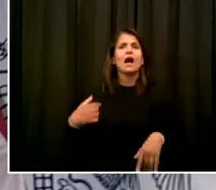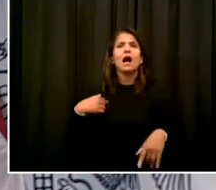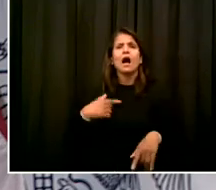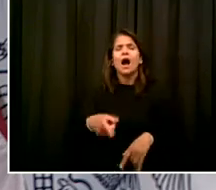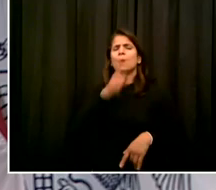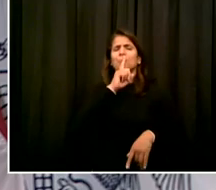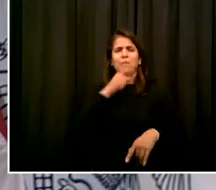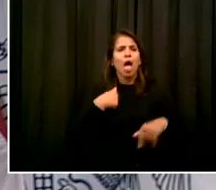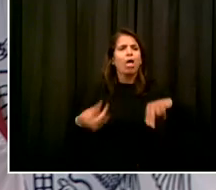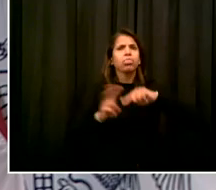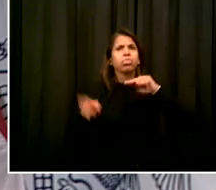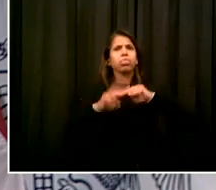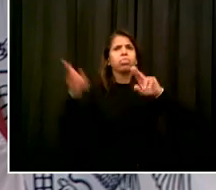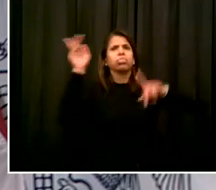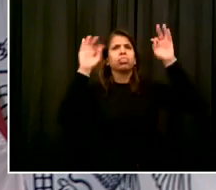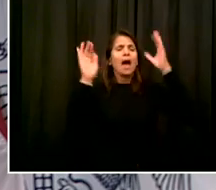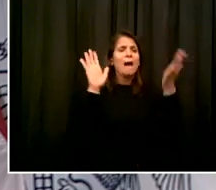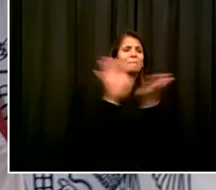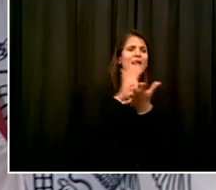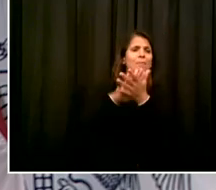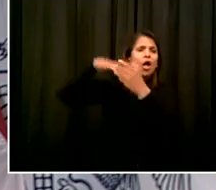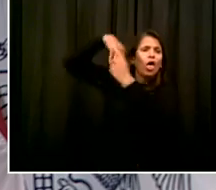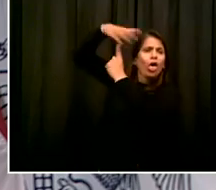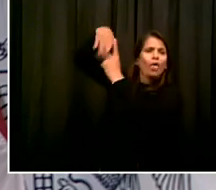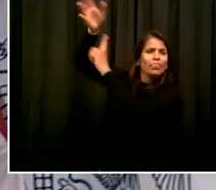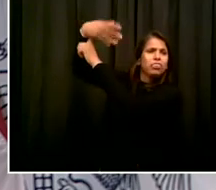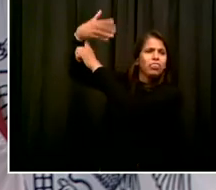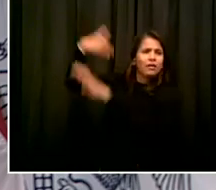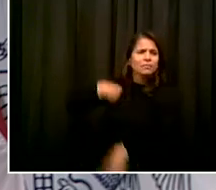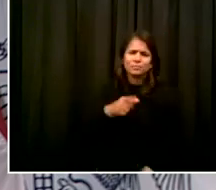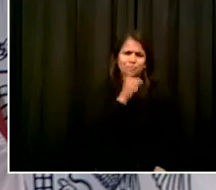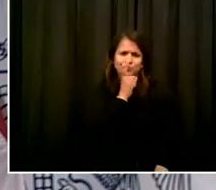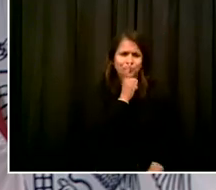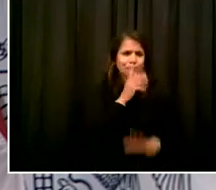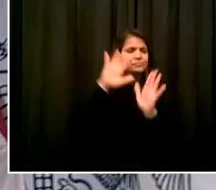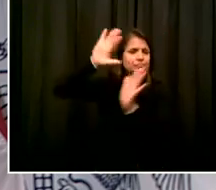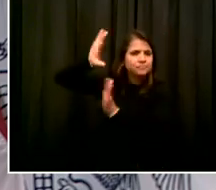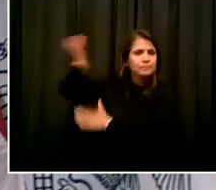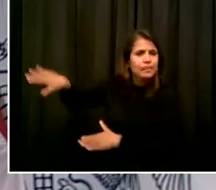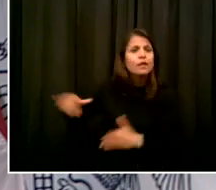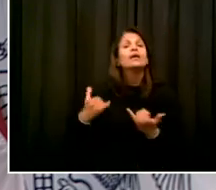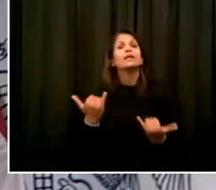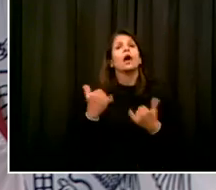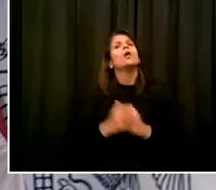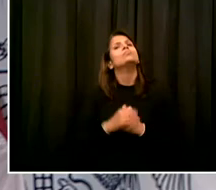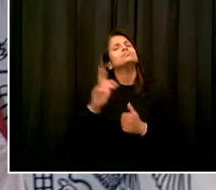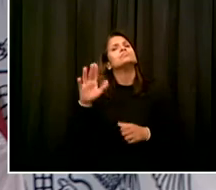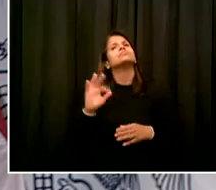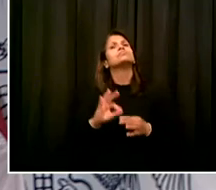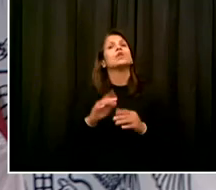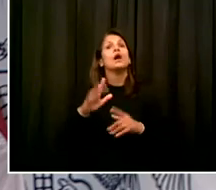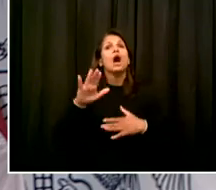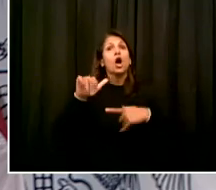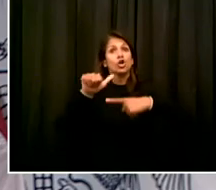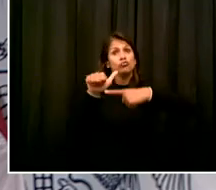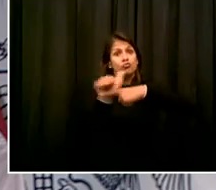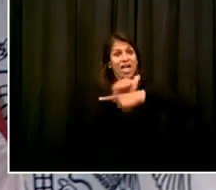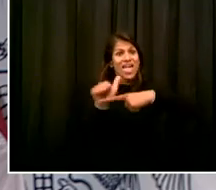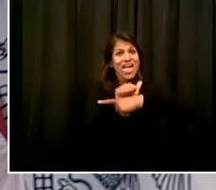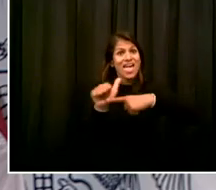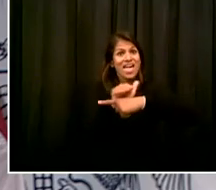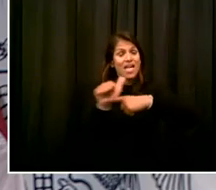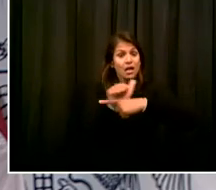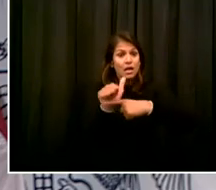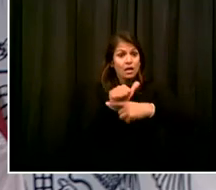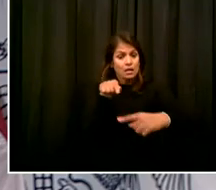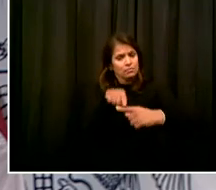a little bit more details on the training for teachers, specifically for the social emotional trauma that children and teachers have experienced as well, given how many